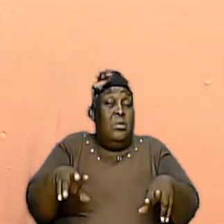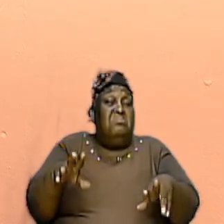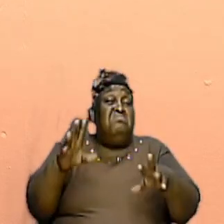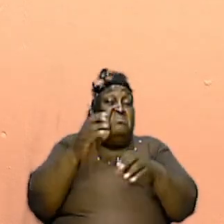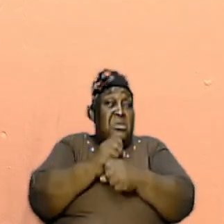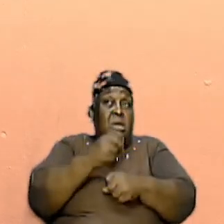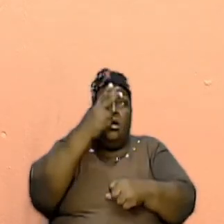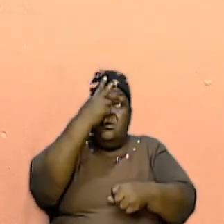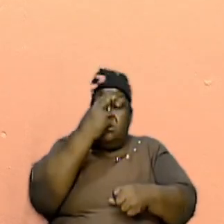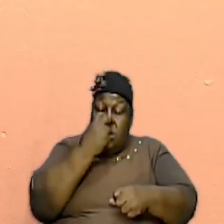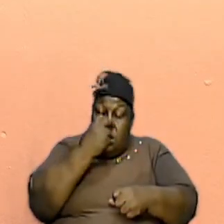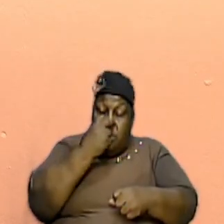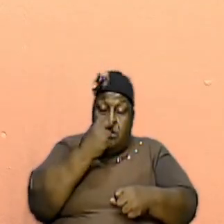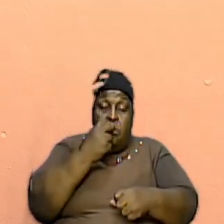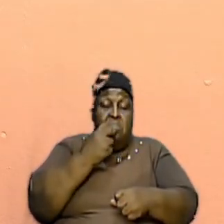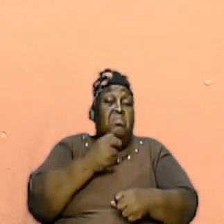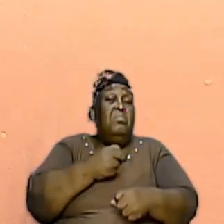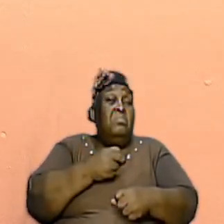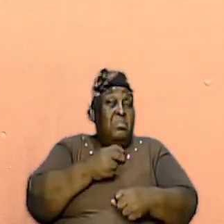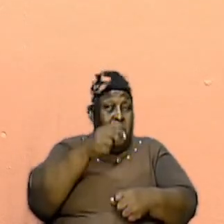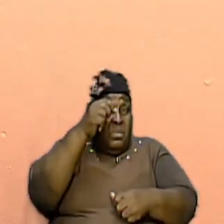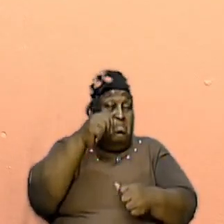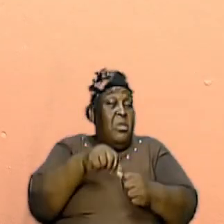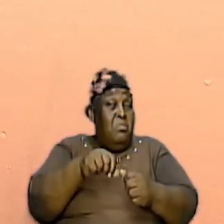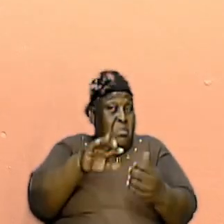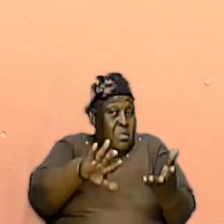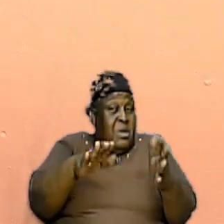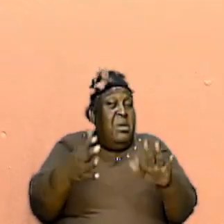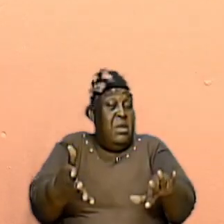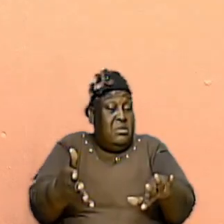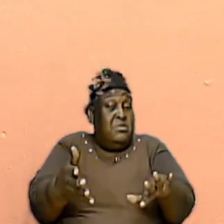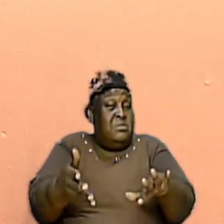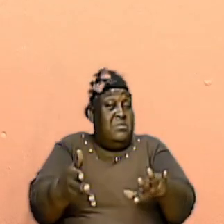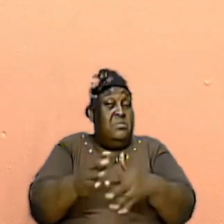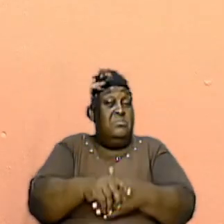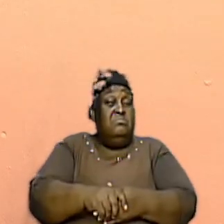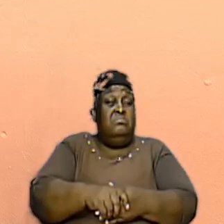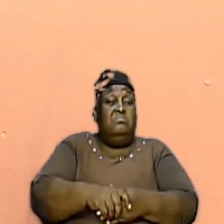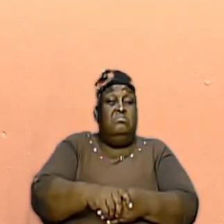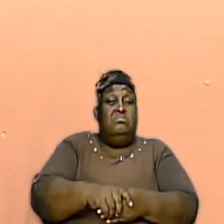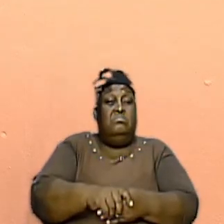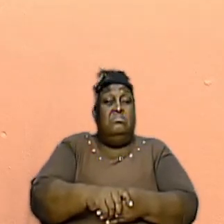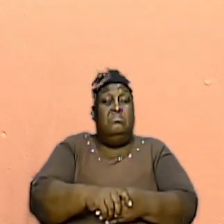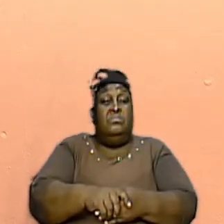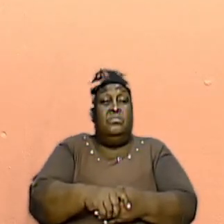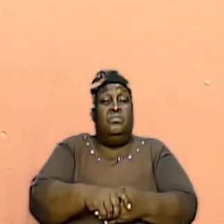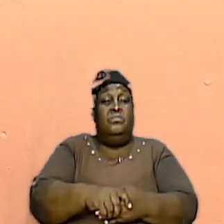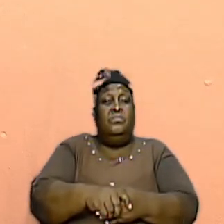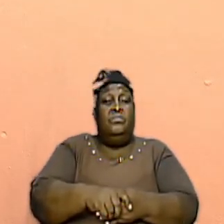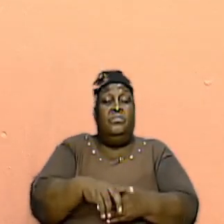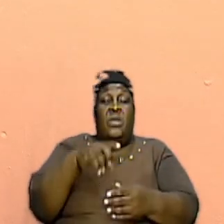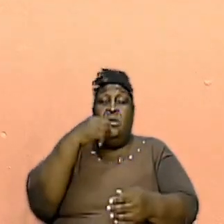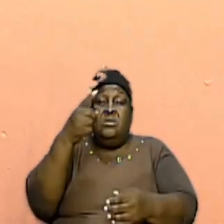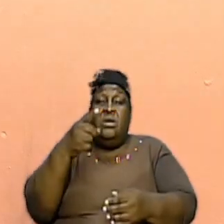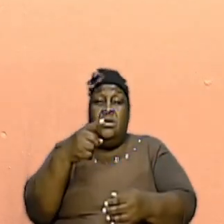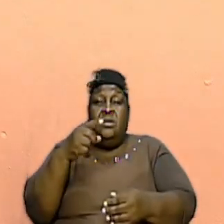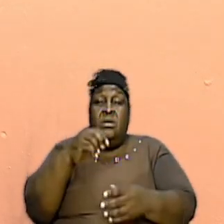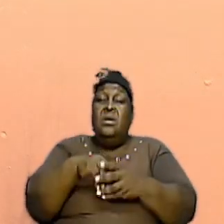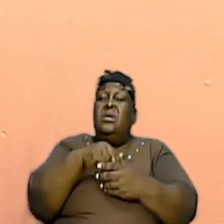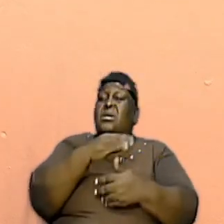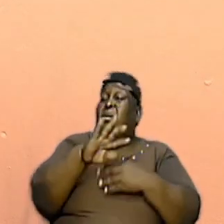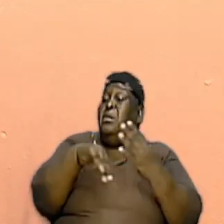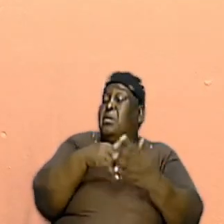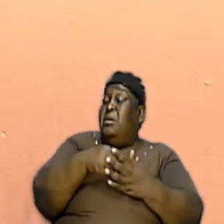And Mark Death And Virgin Beloved I Say That To Us Tonight In All